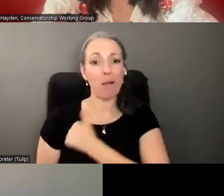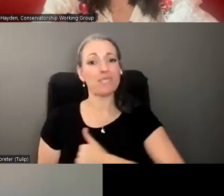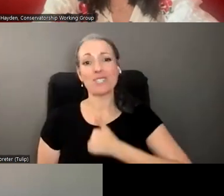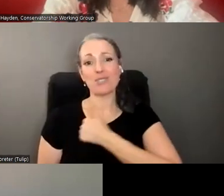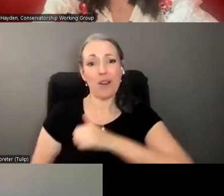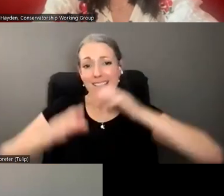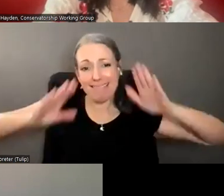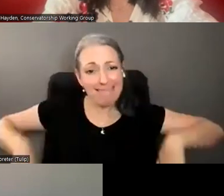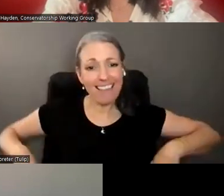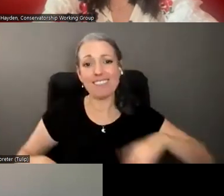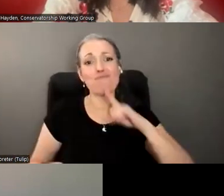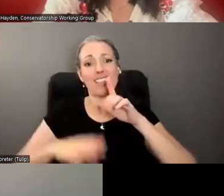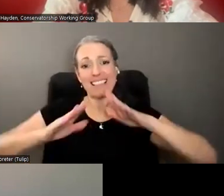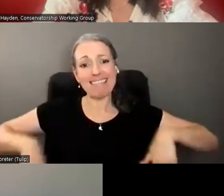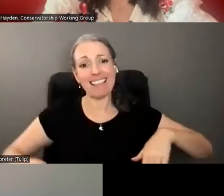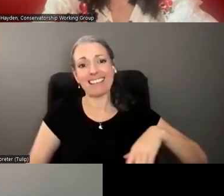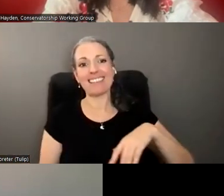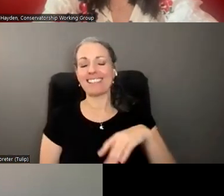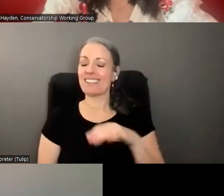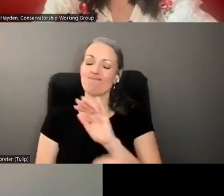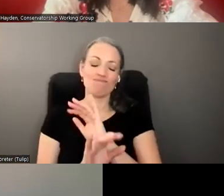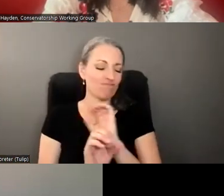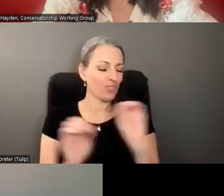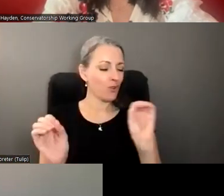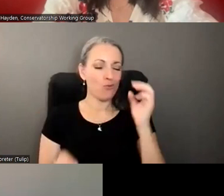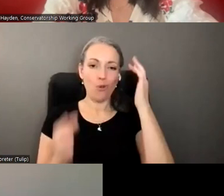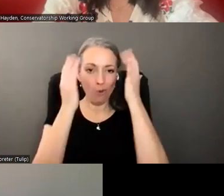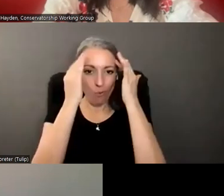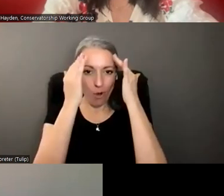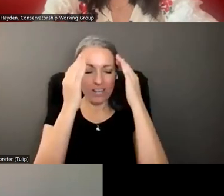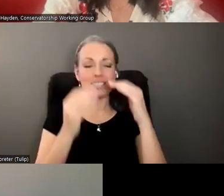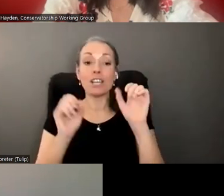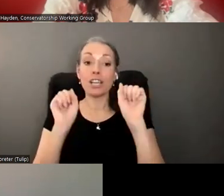late, I think. It's okay. No worries. Would you like to add to this case study?